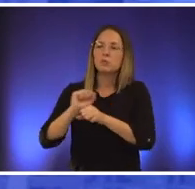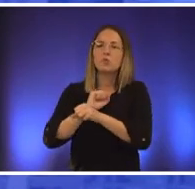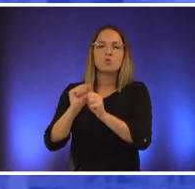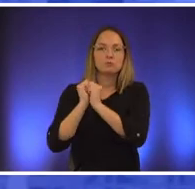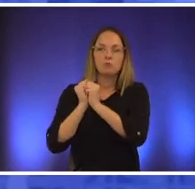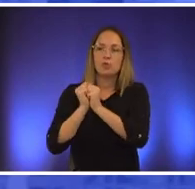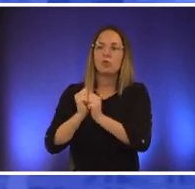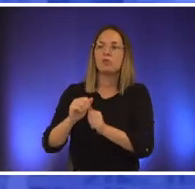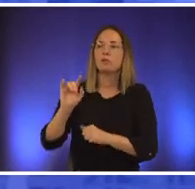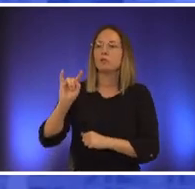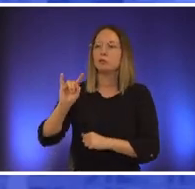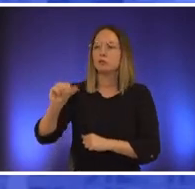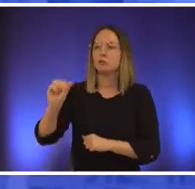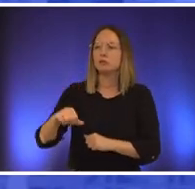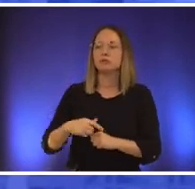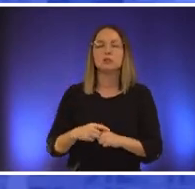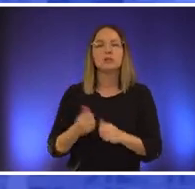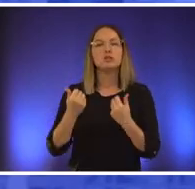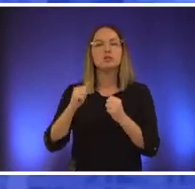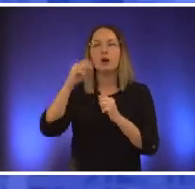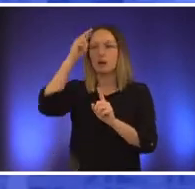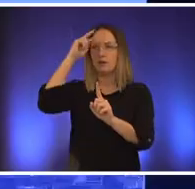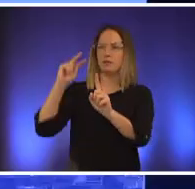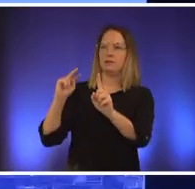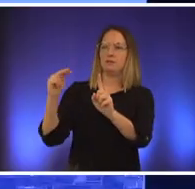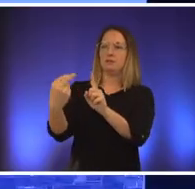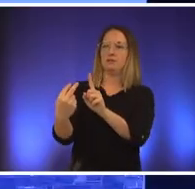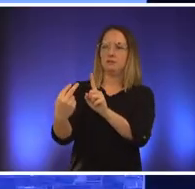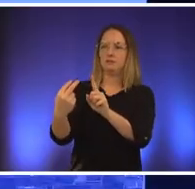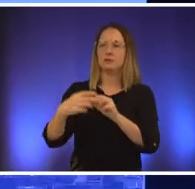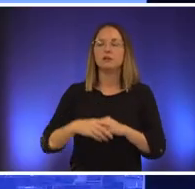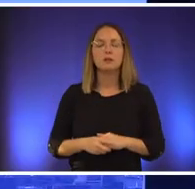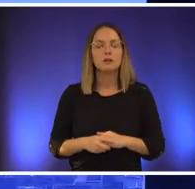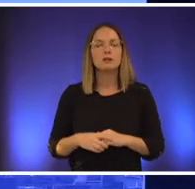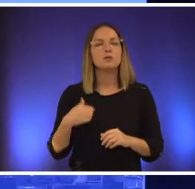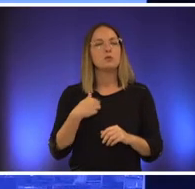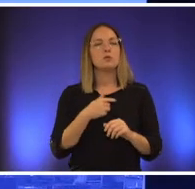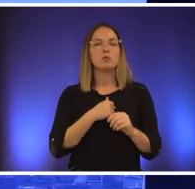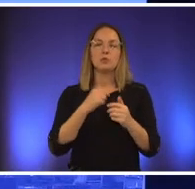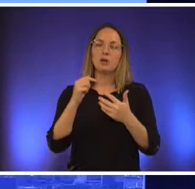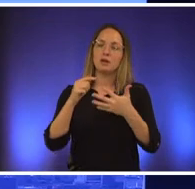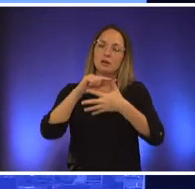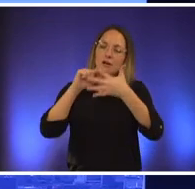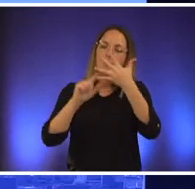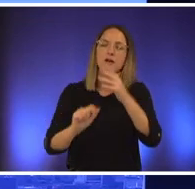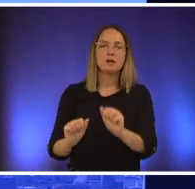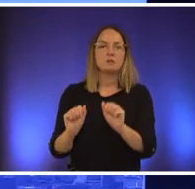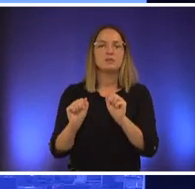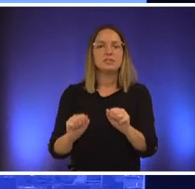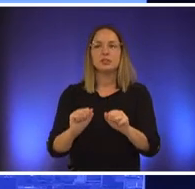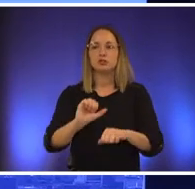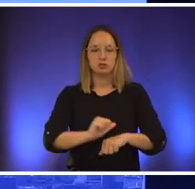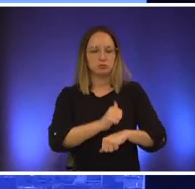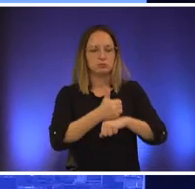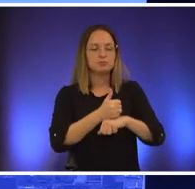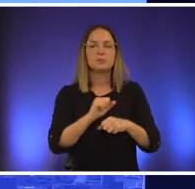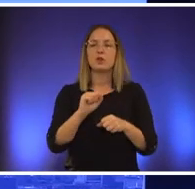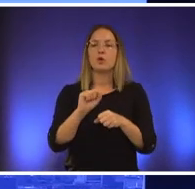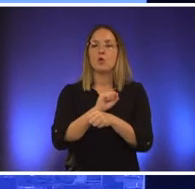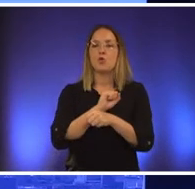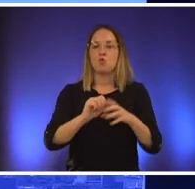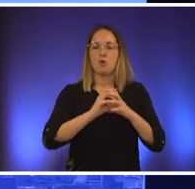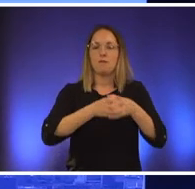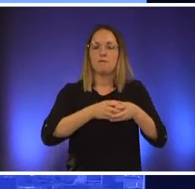of texas to to think differently about that open space there is so much potential for us to build workforce housing on those tracks of land